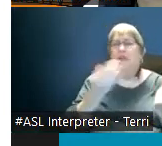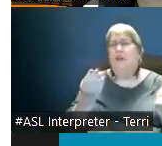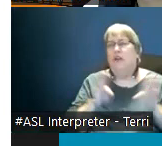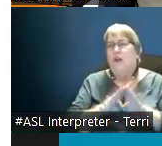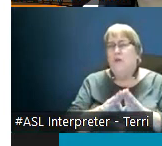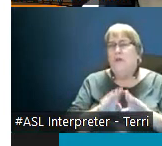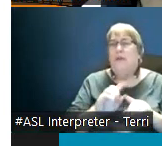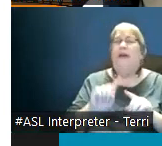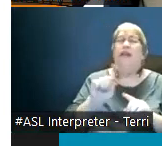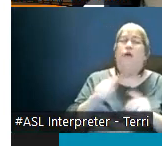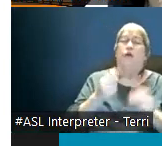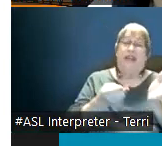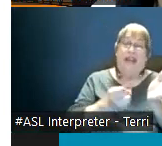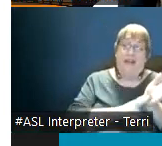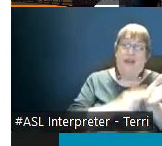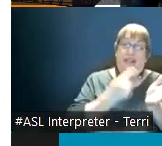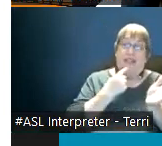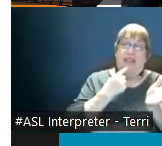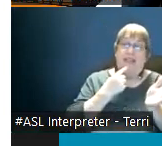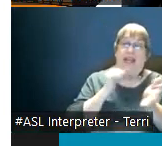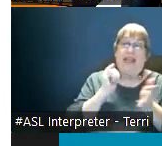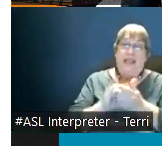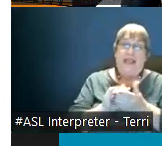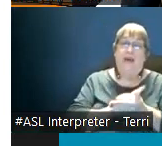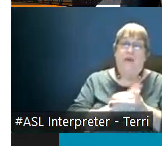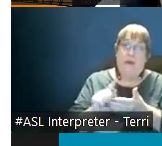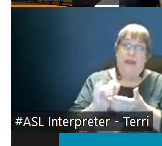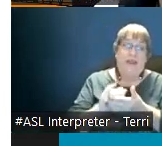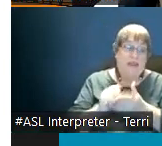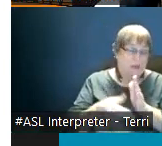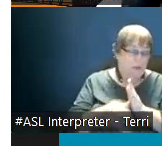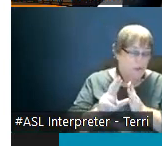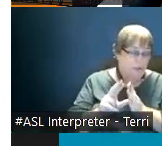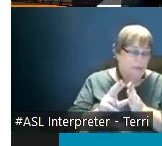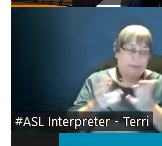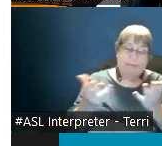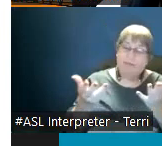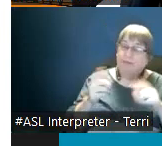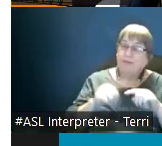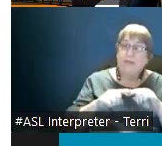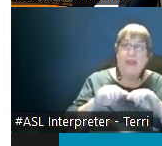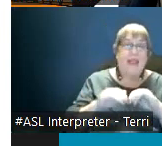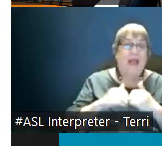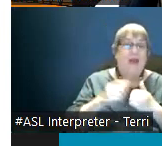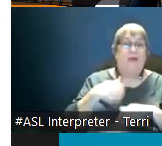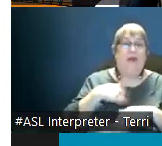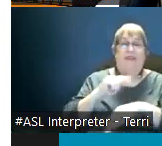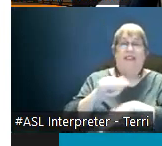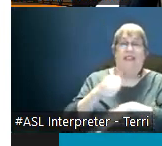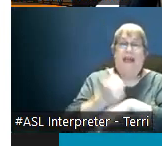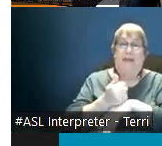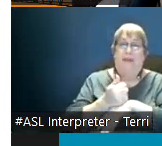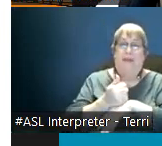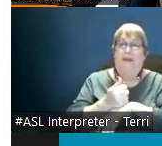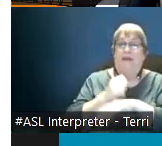is to show the week under review but they are like i said depending on how you have your canvas set up they they may they can